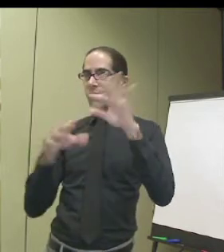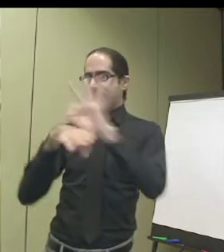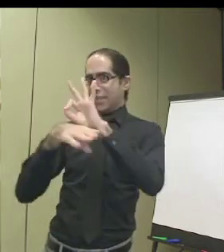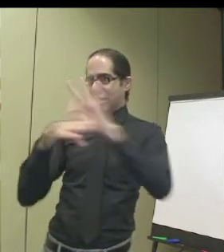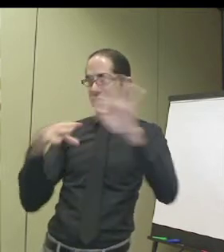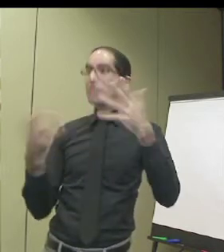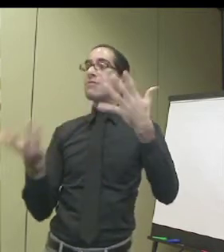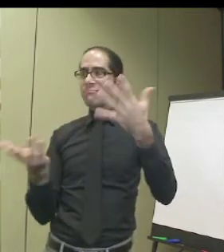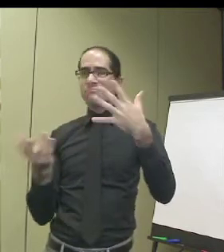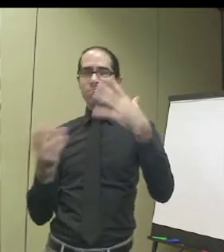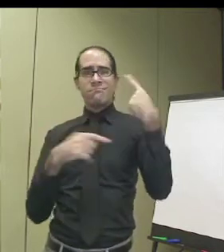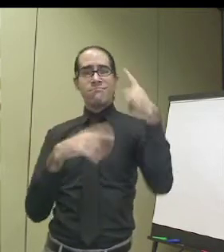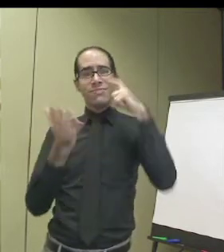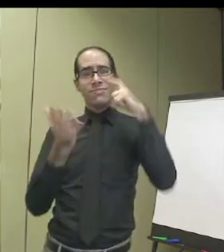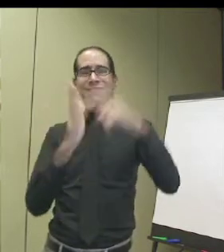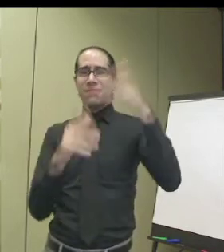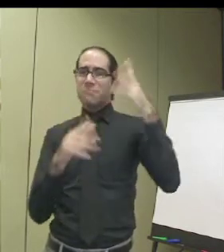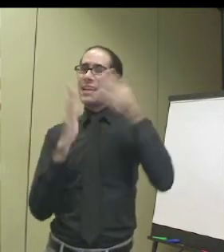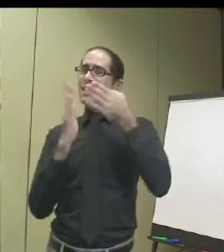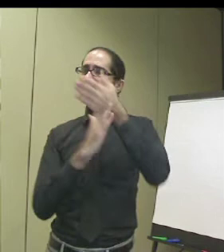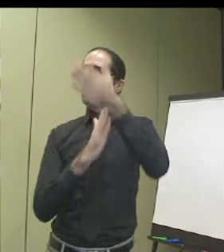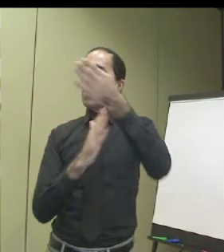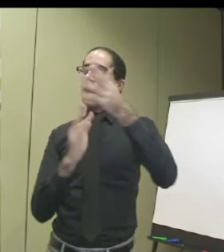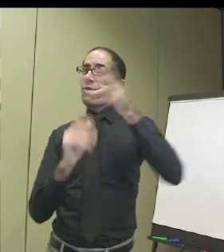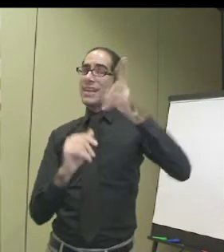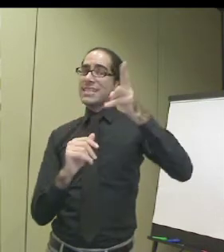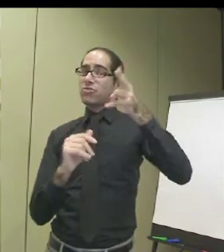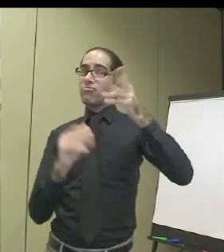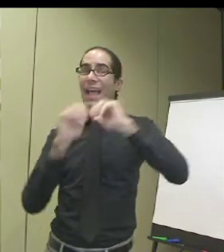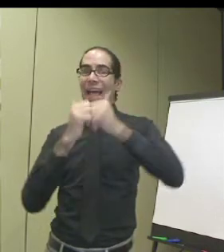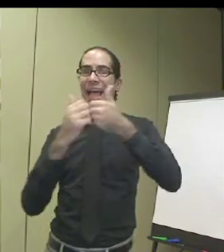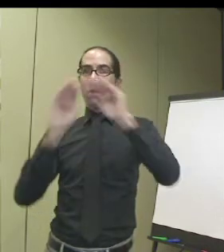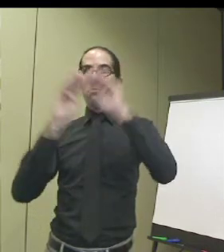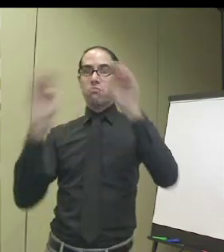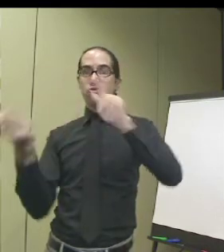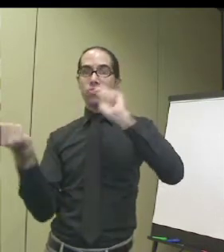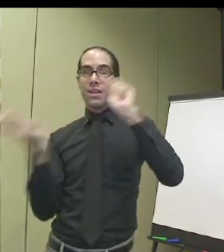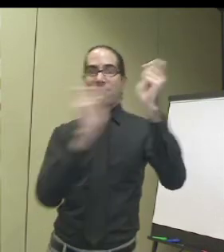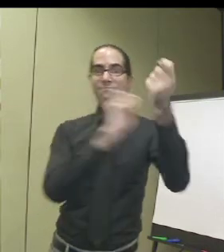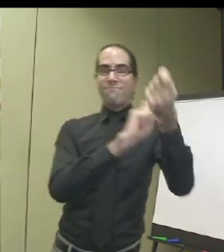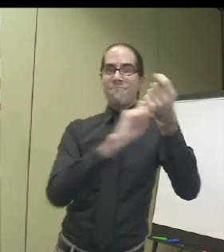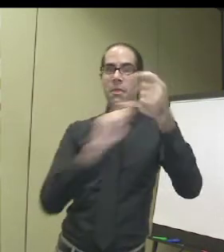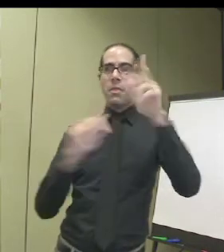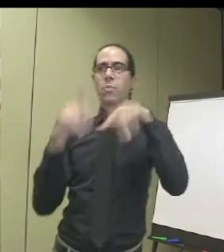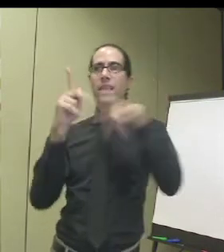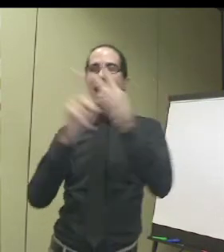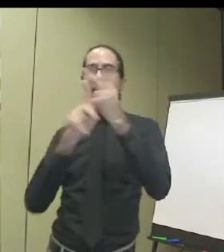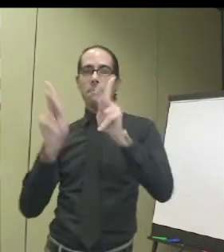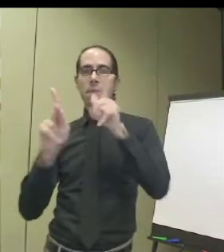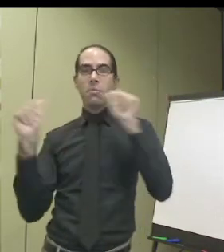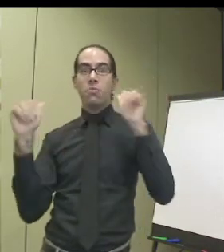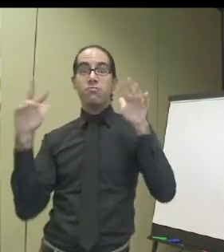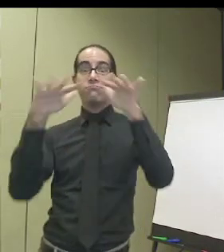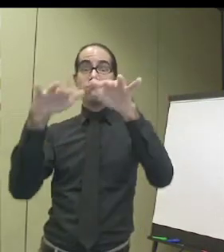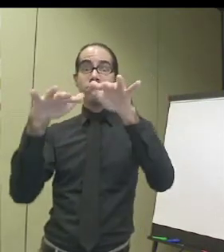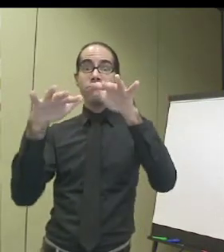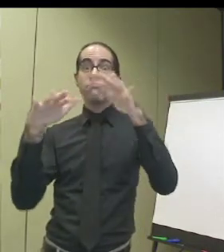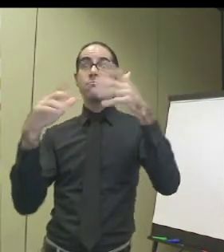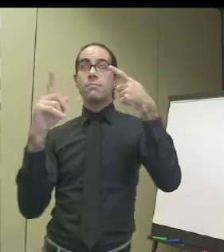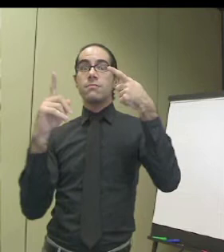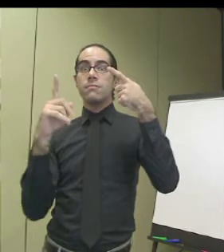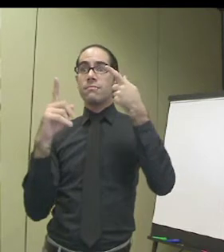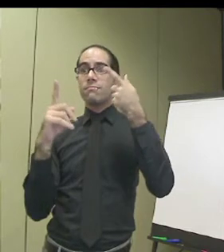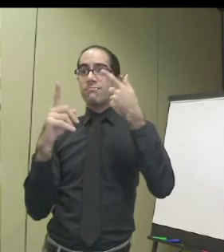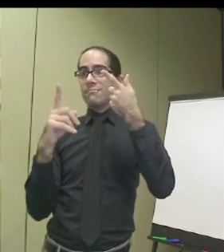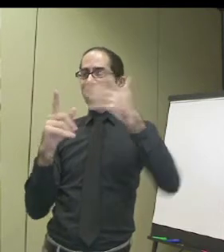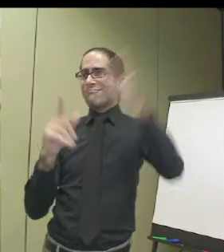we provide accessibility. That's part of our role and function. We also can show